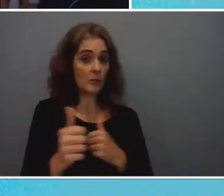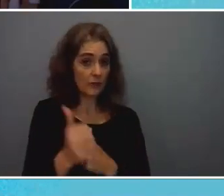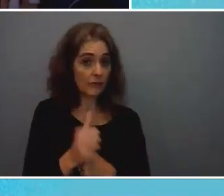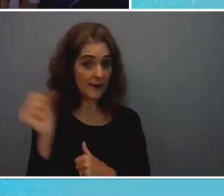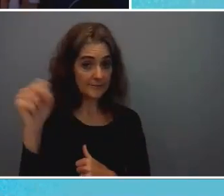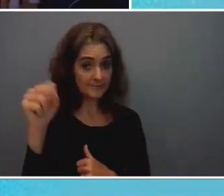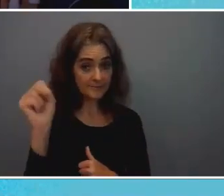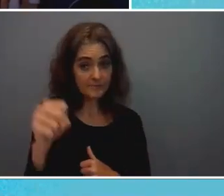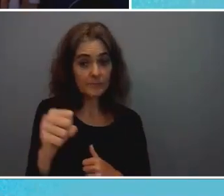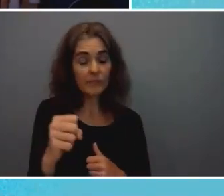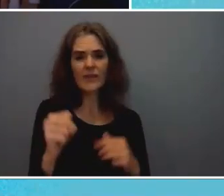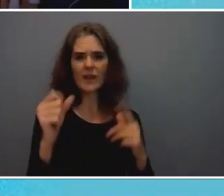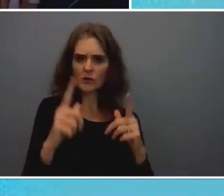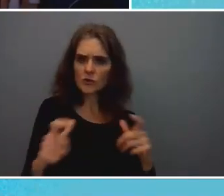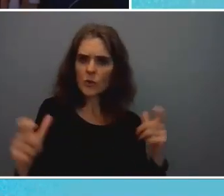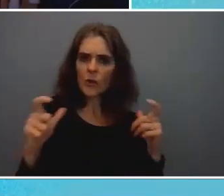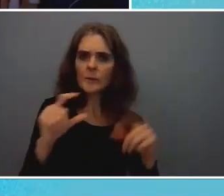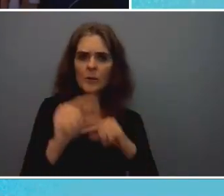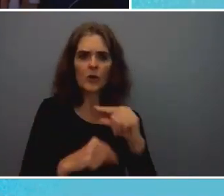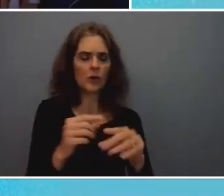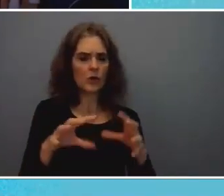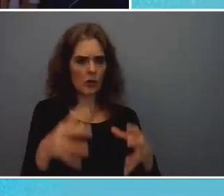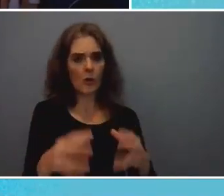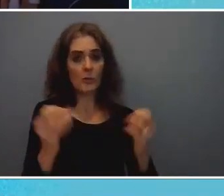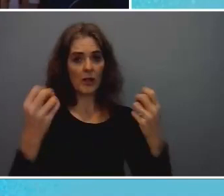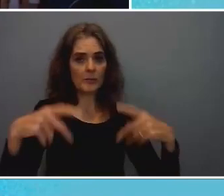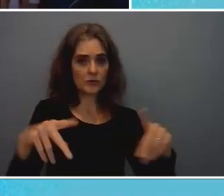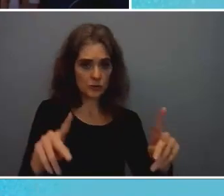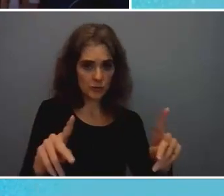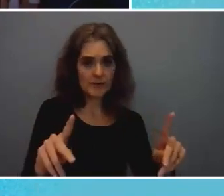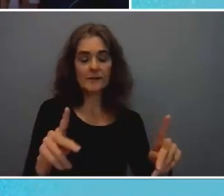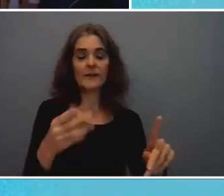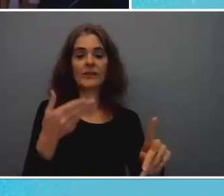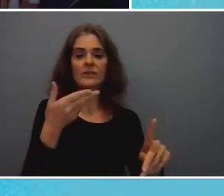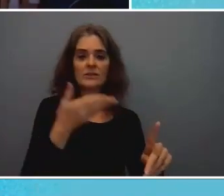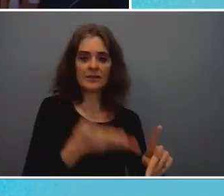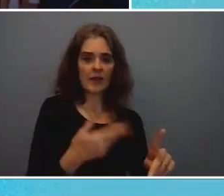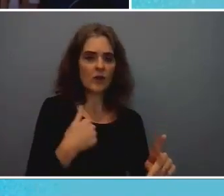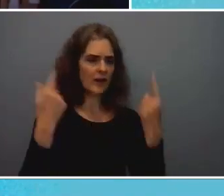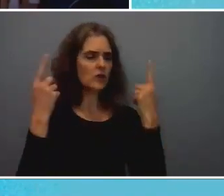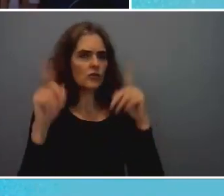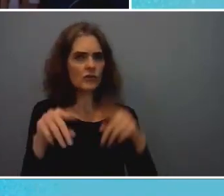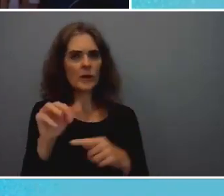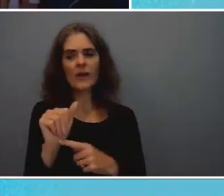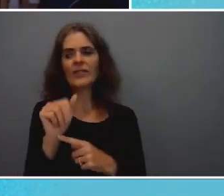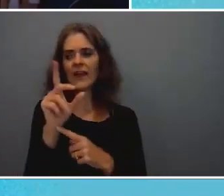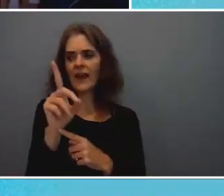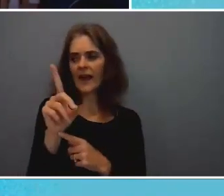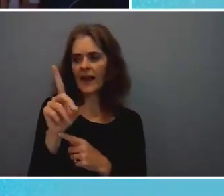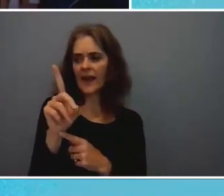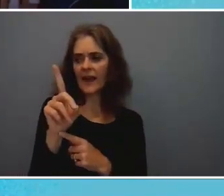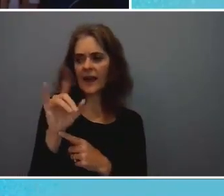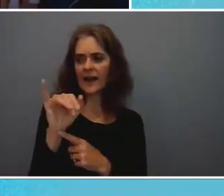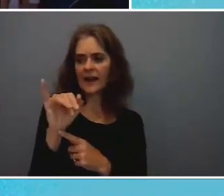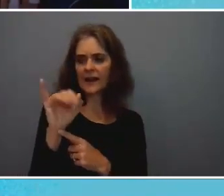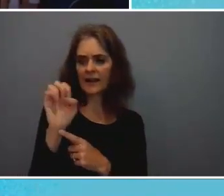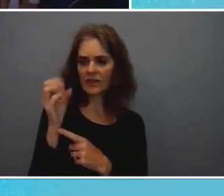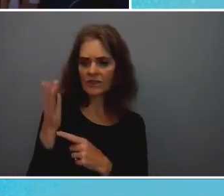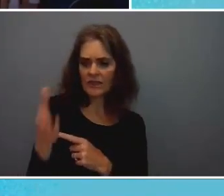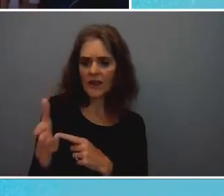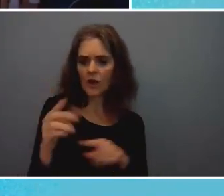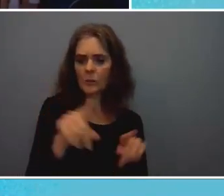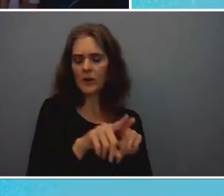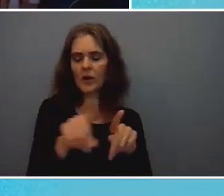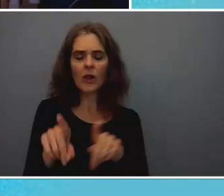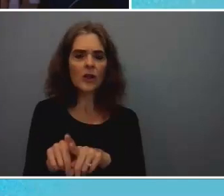an enormous global opportunity uh i i i i agree with adi there but i also think this is much like the dawn